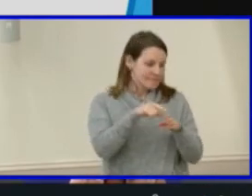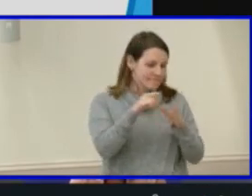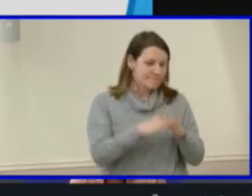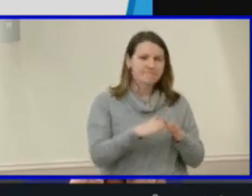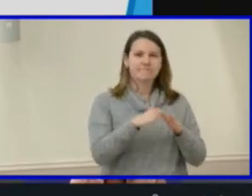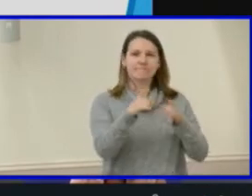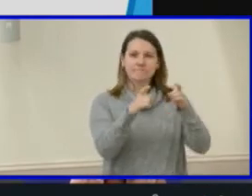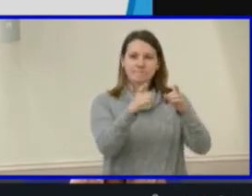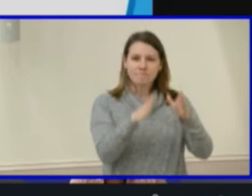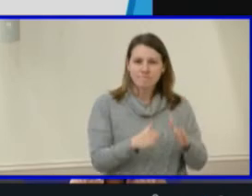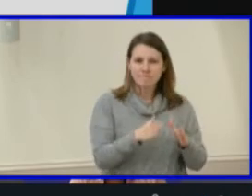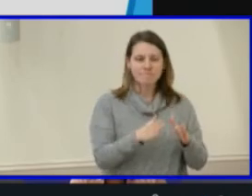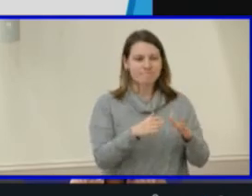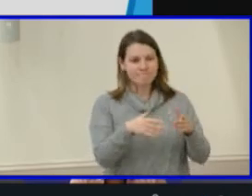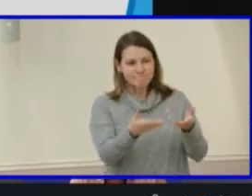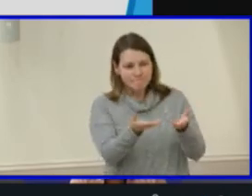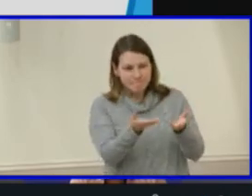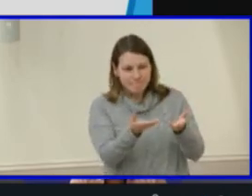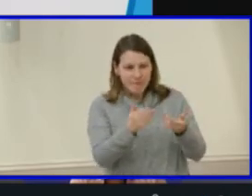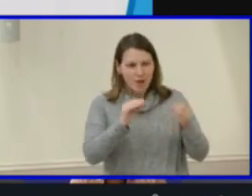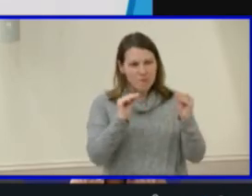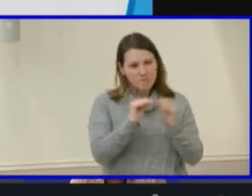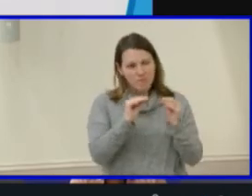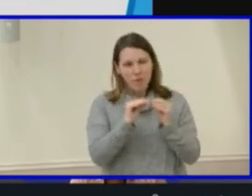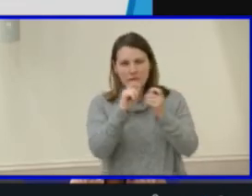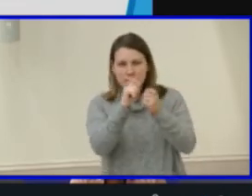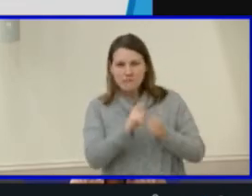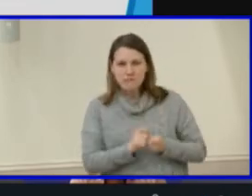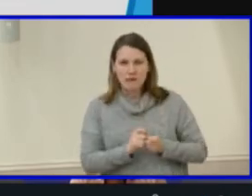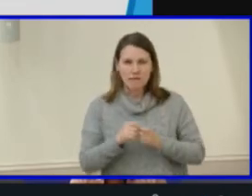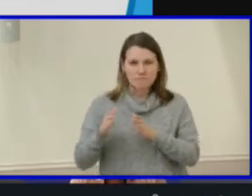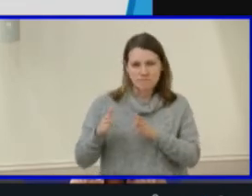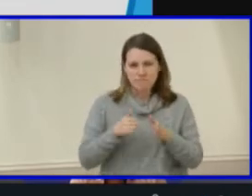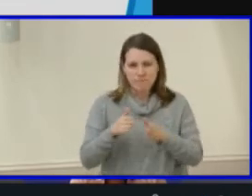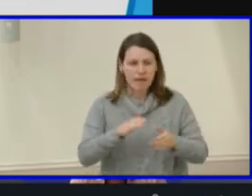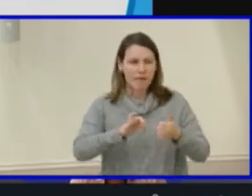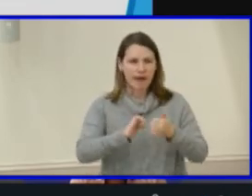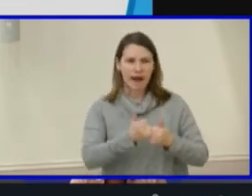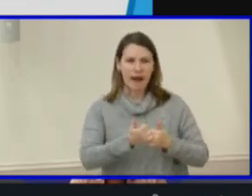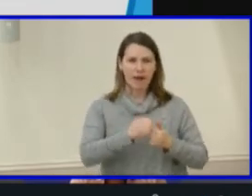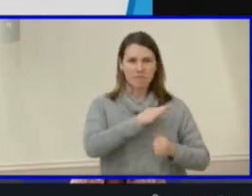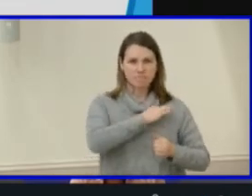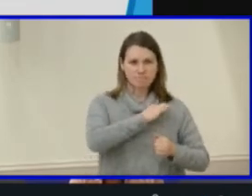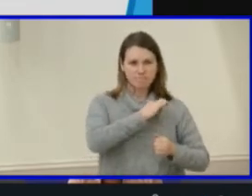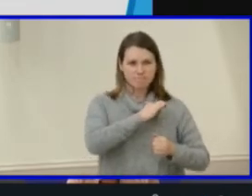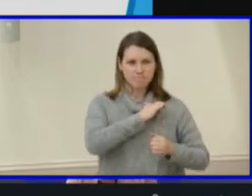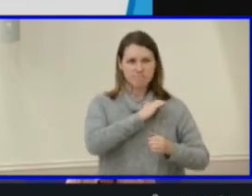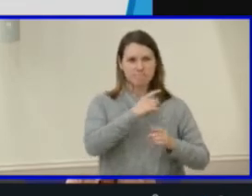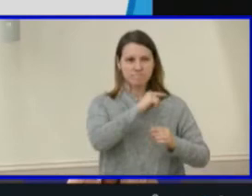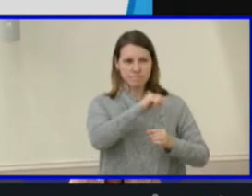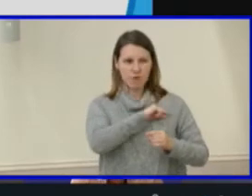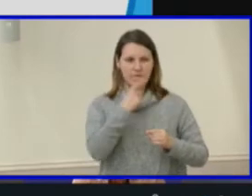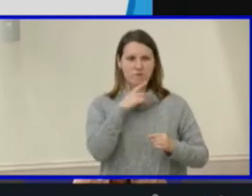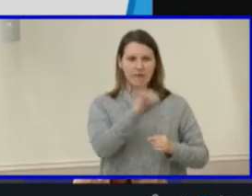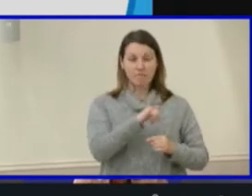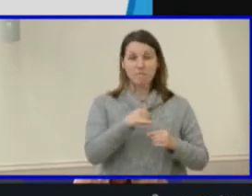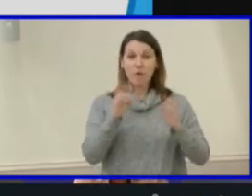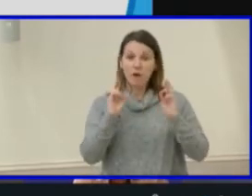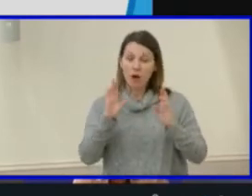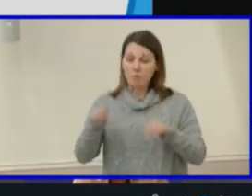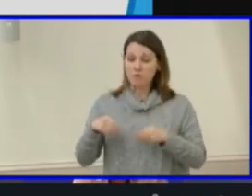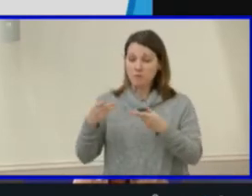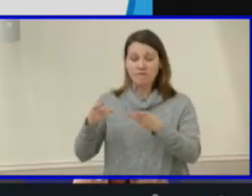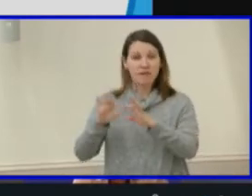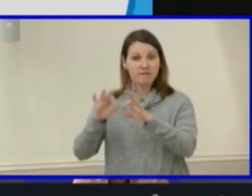to provide more detailed pathway information to students and families. We hope to give our elementary and middle school families the